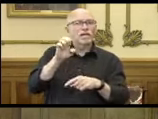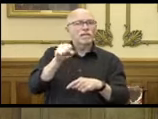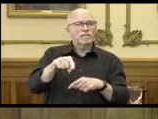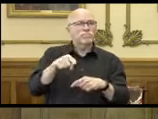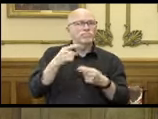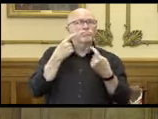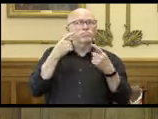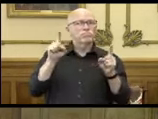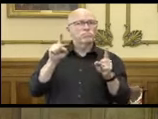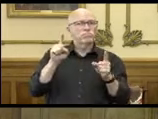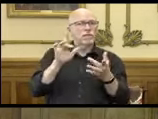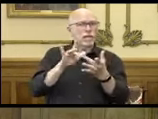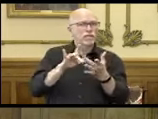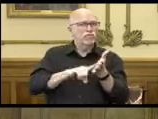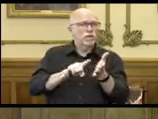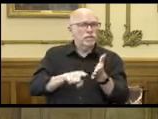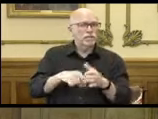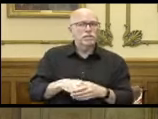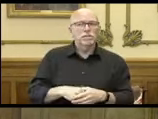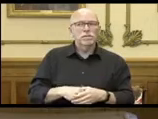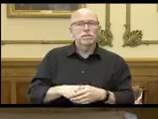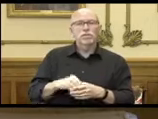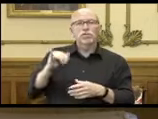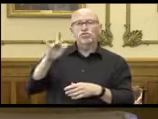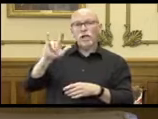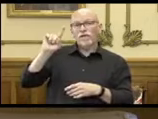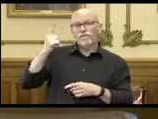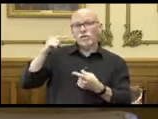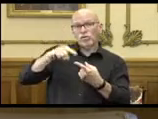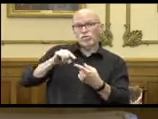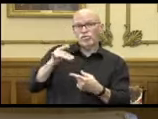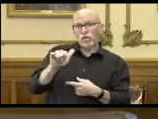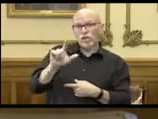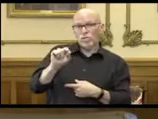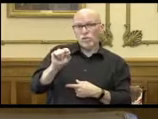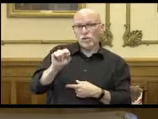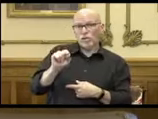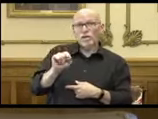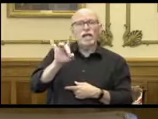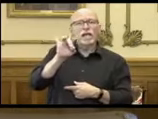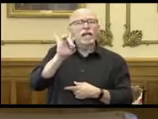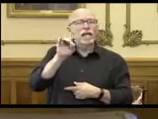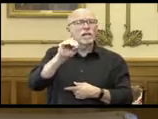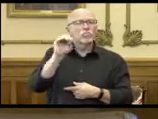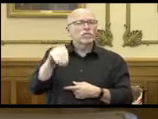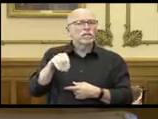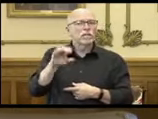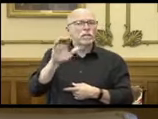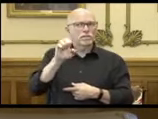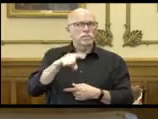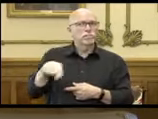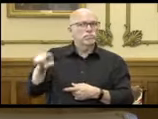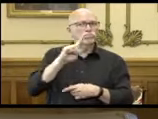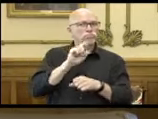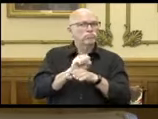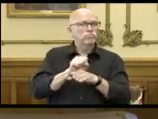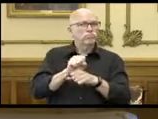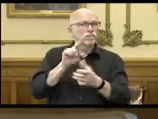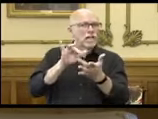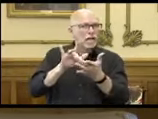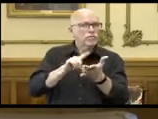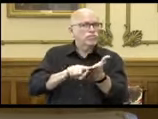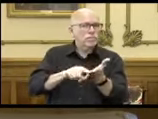successfully contacted. From July 1st to July 20th, nearly 80% of cases were successfully contacted.